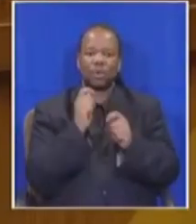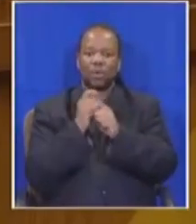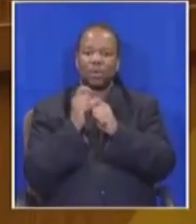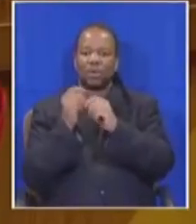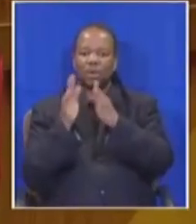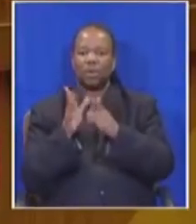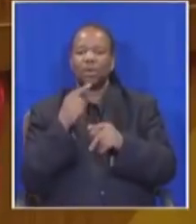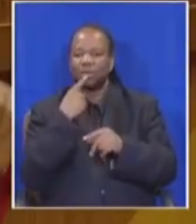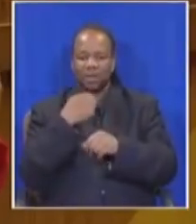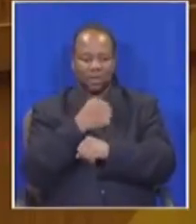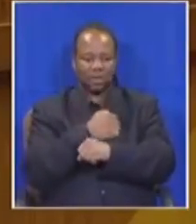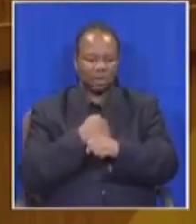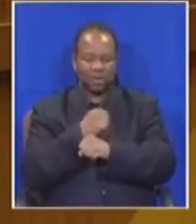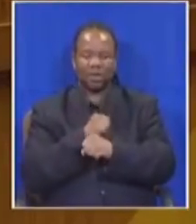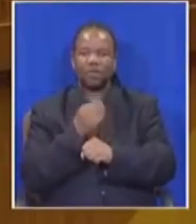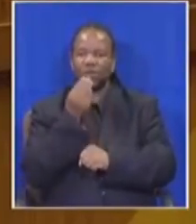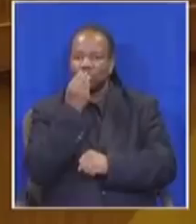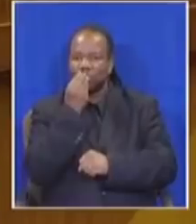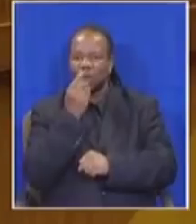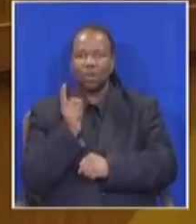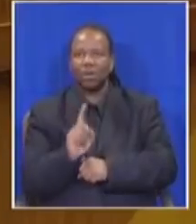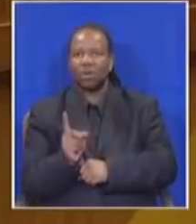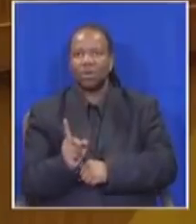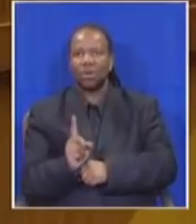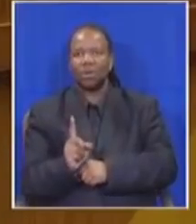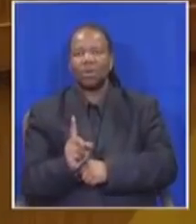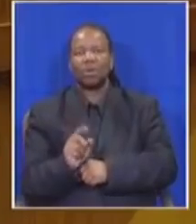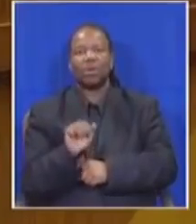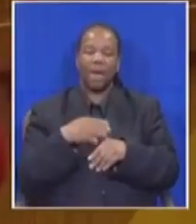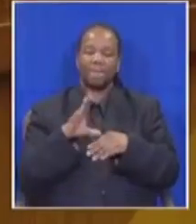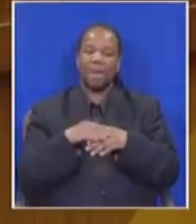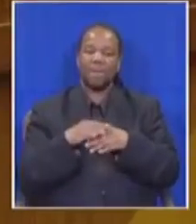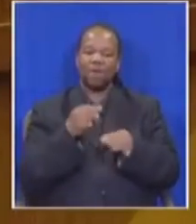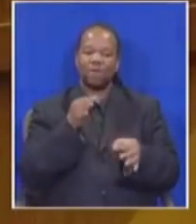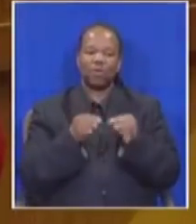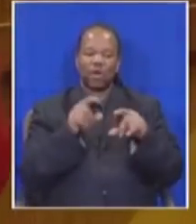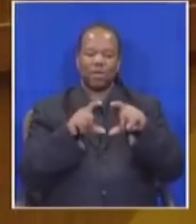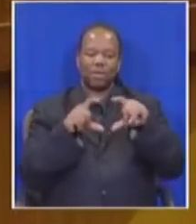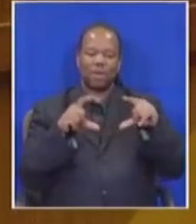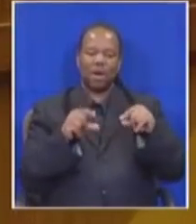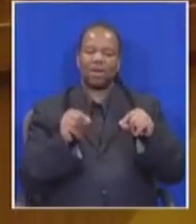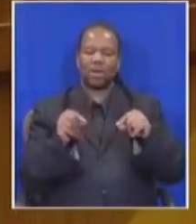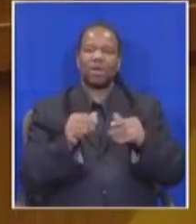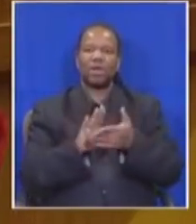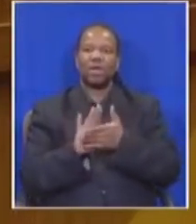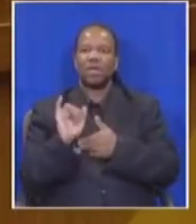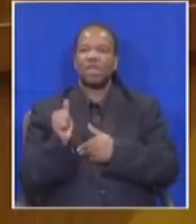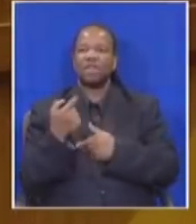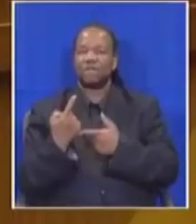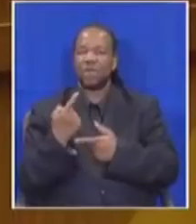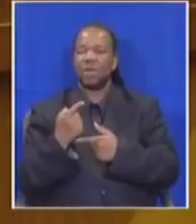with the community development workers with the community development workers